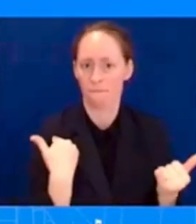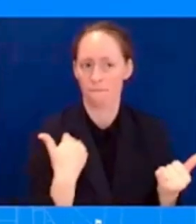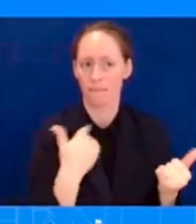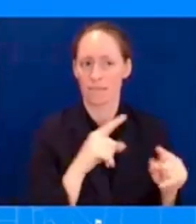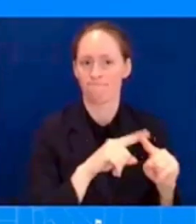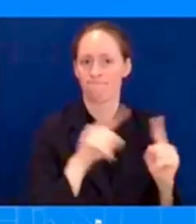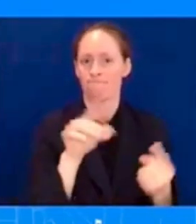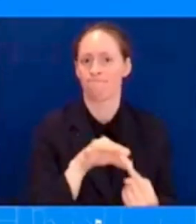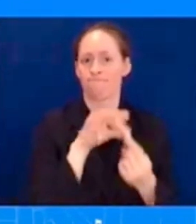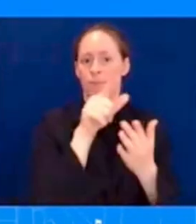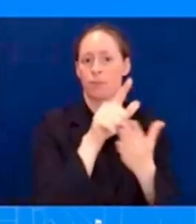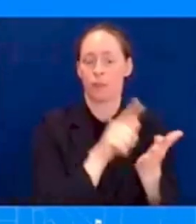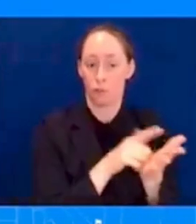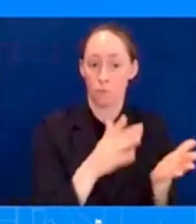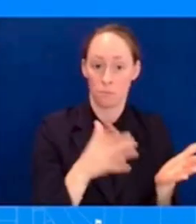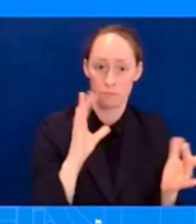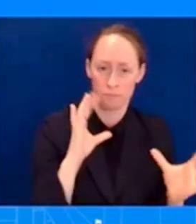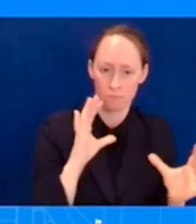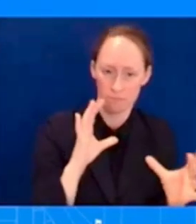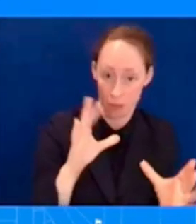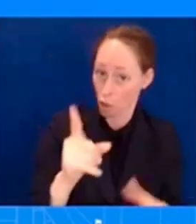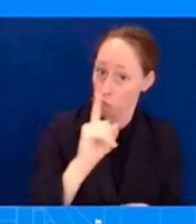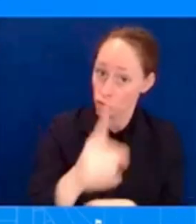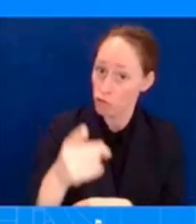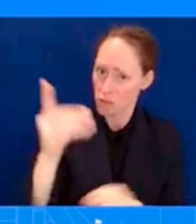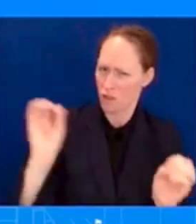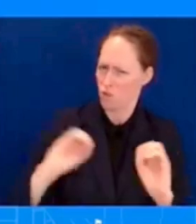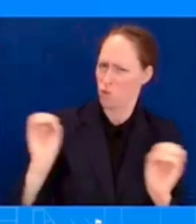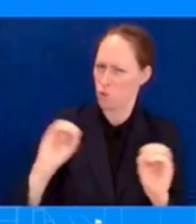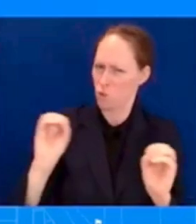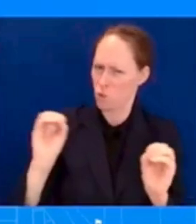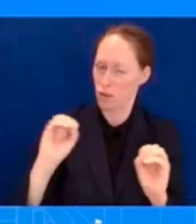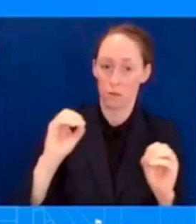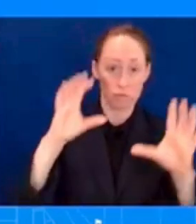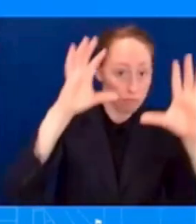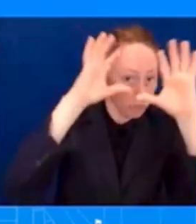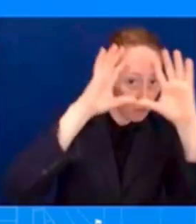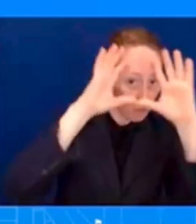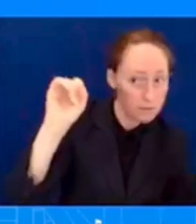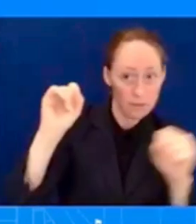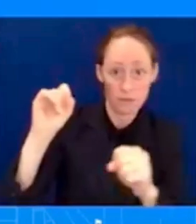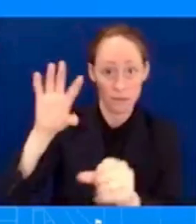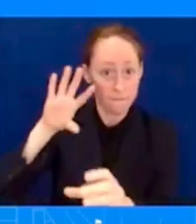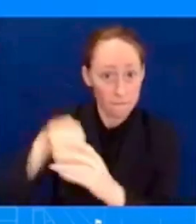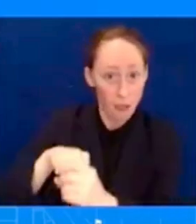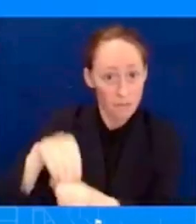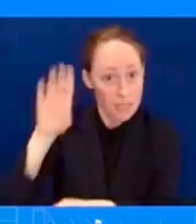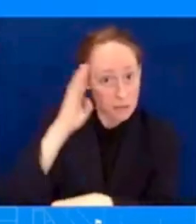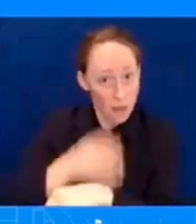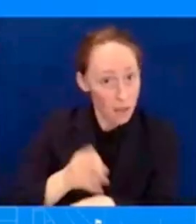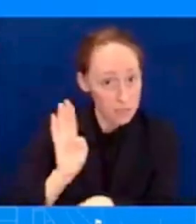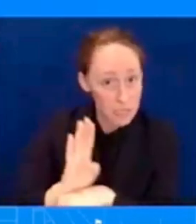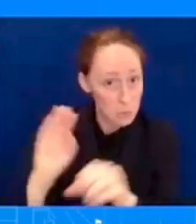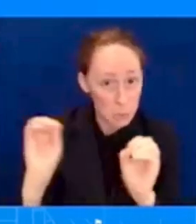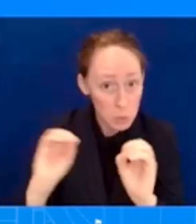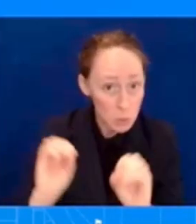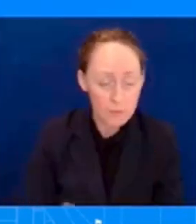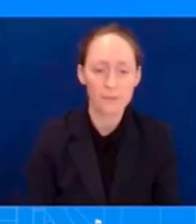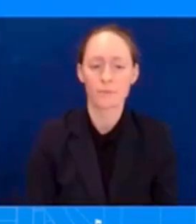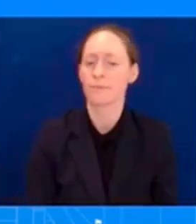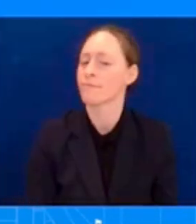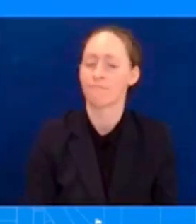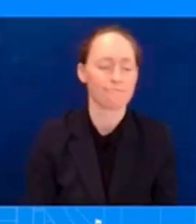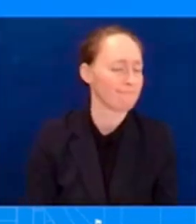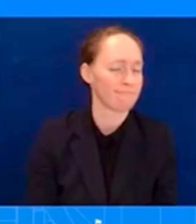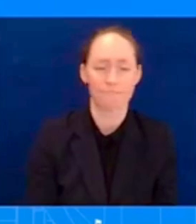business deal? Look, I'm going to continue saying what I have said before. The President was not in business with his son. That still stands. And just don't have anything else